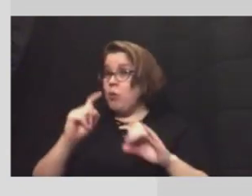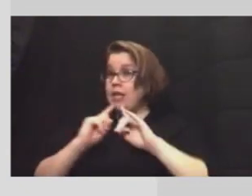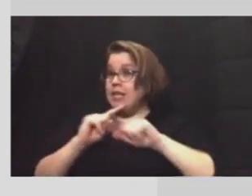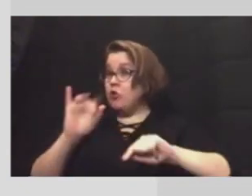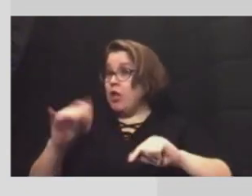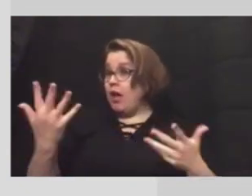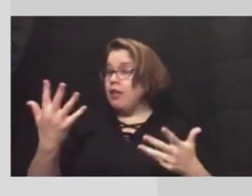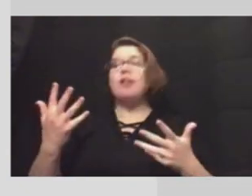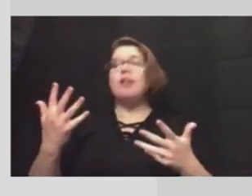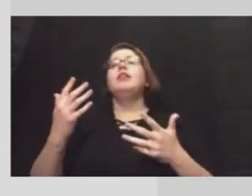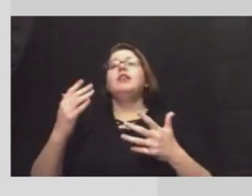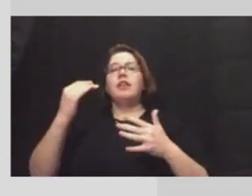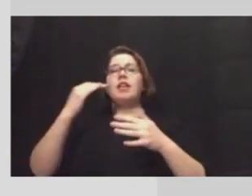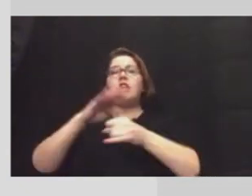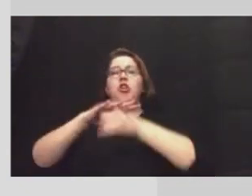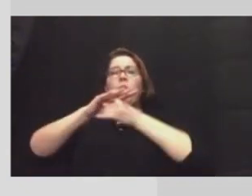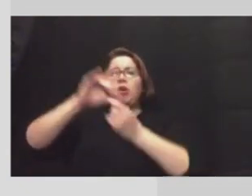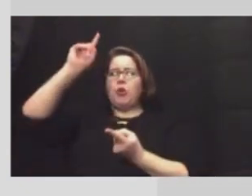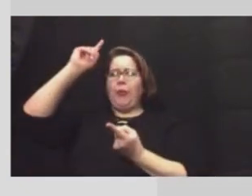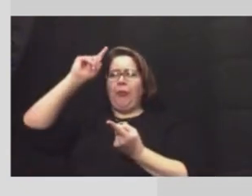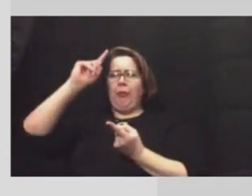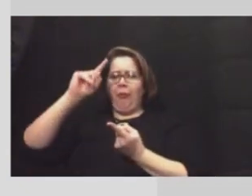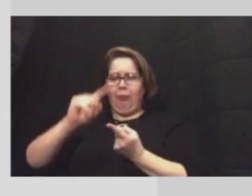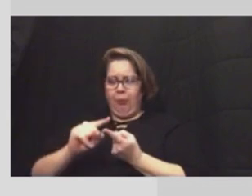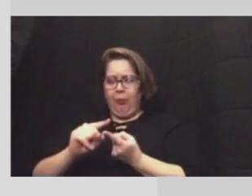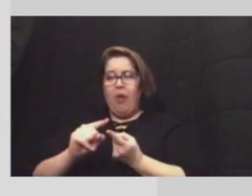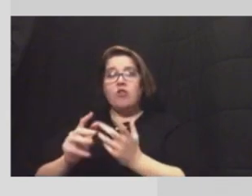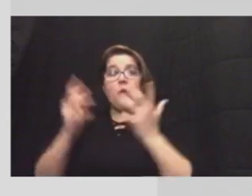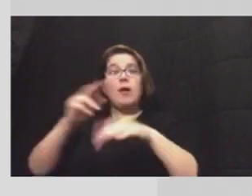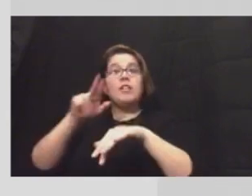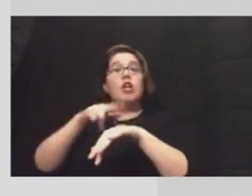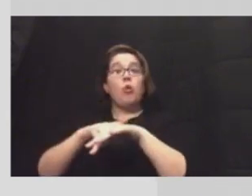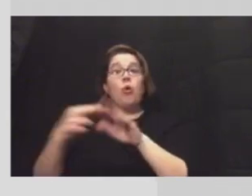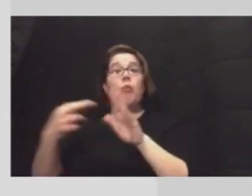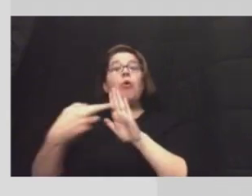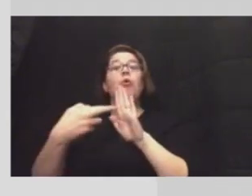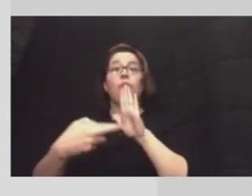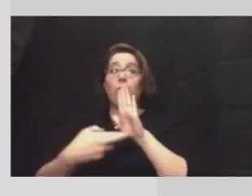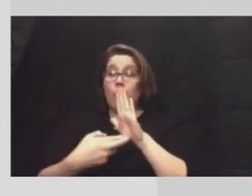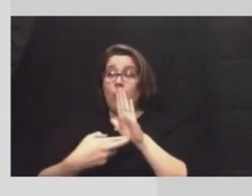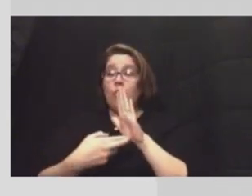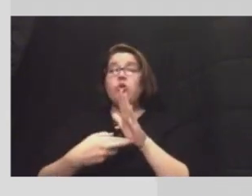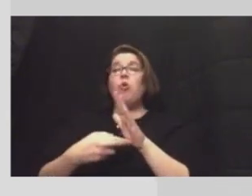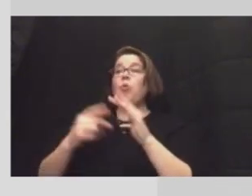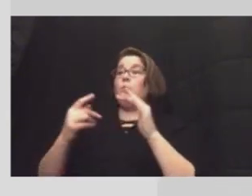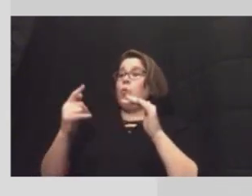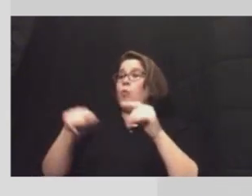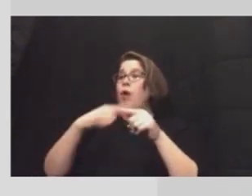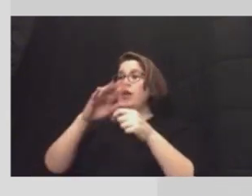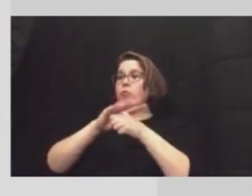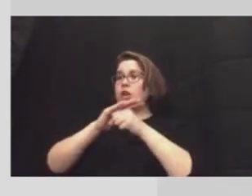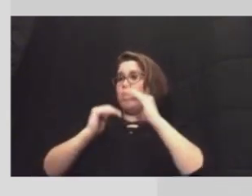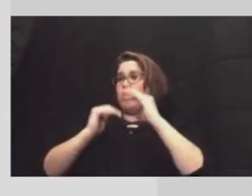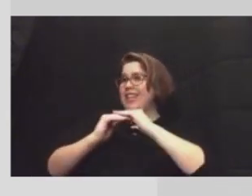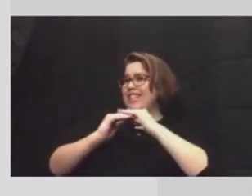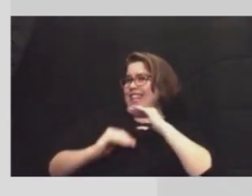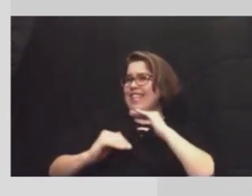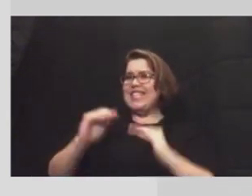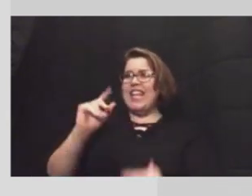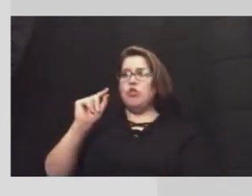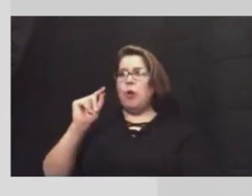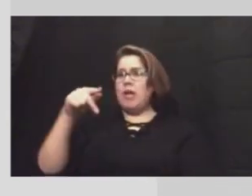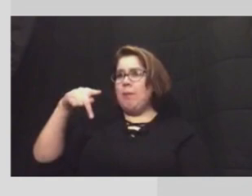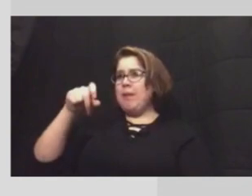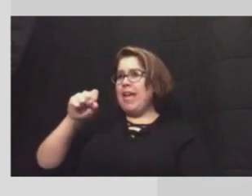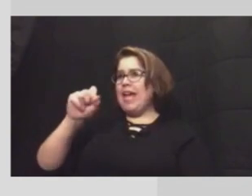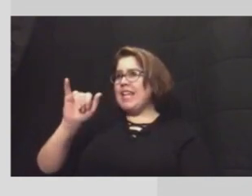because the pressure went down so much and under normal circumstances normal regulations when it gets down below 20 pounds per